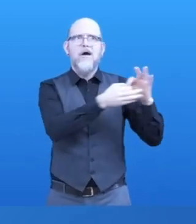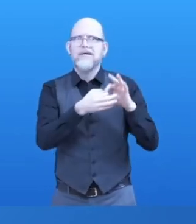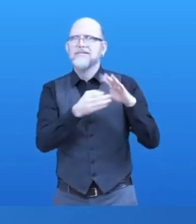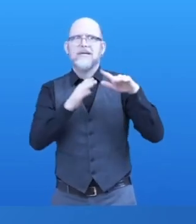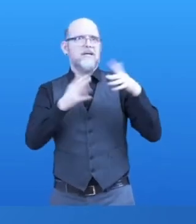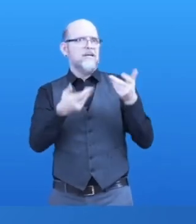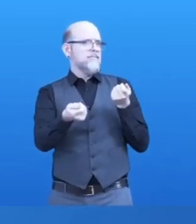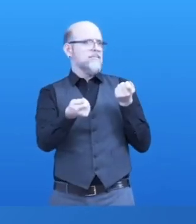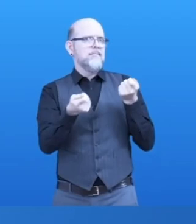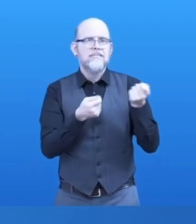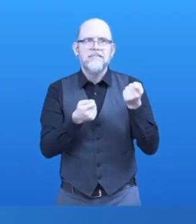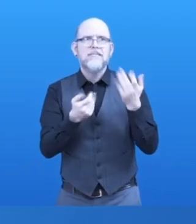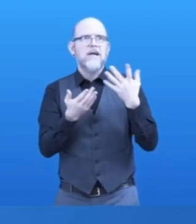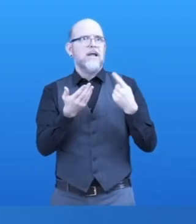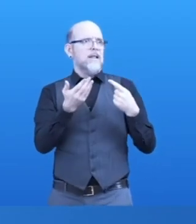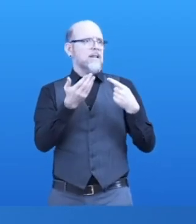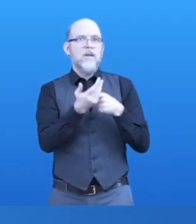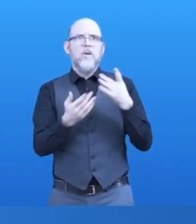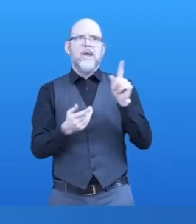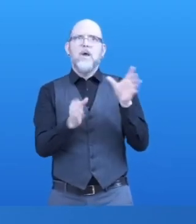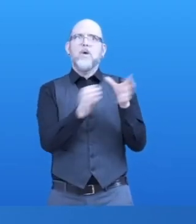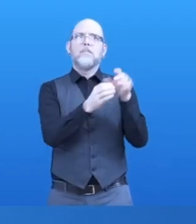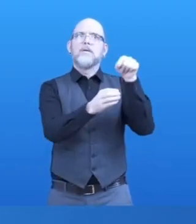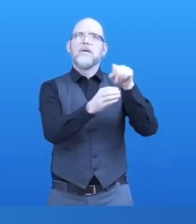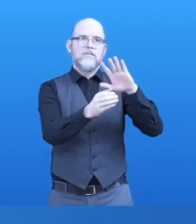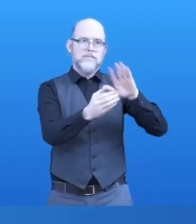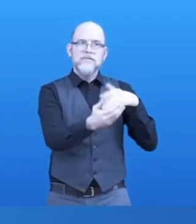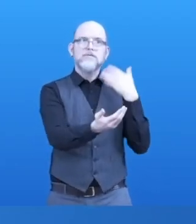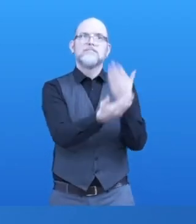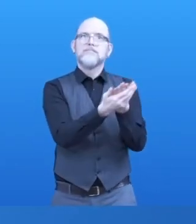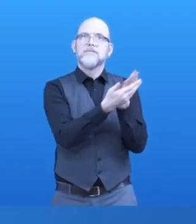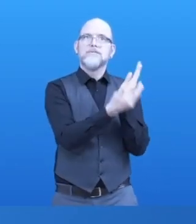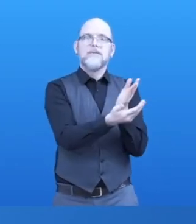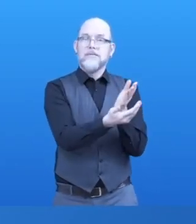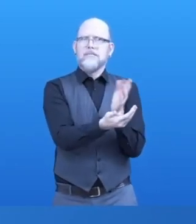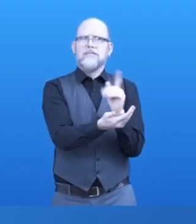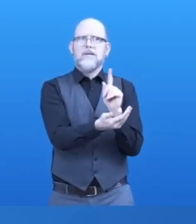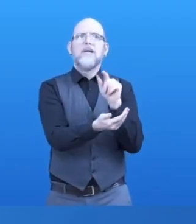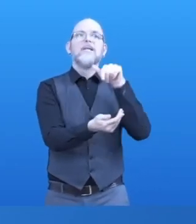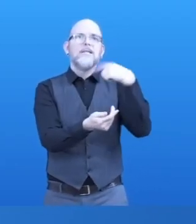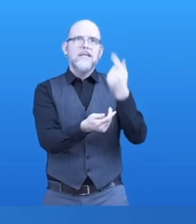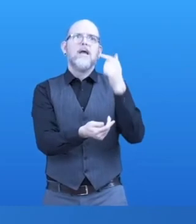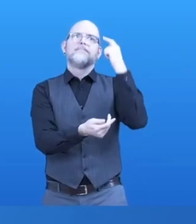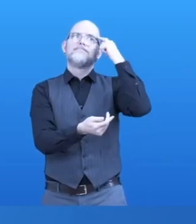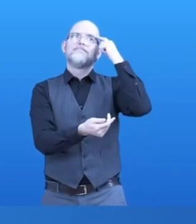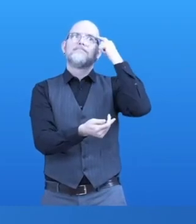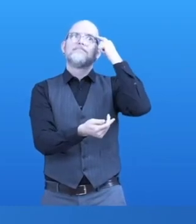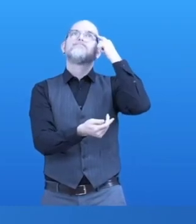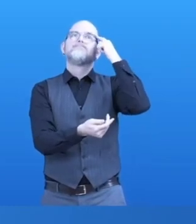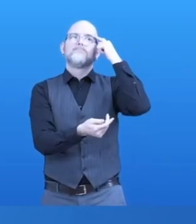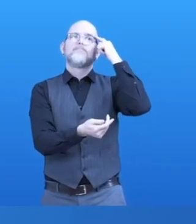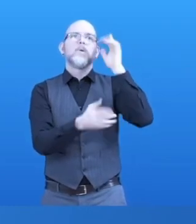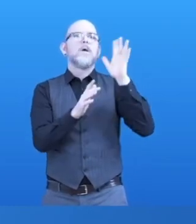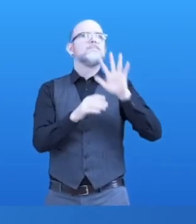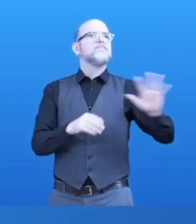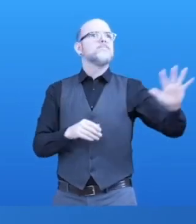You can then look at each of these areas and ask yourself, who is working in